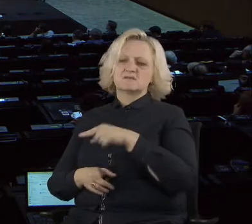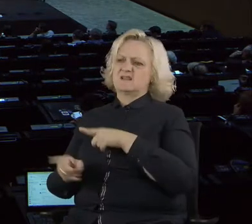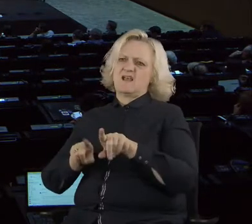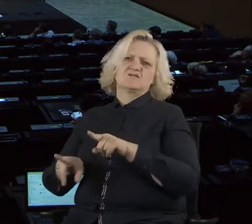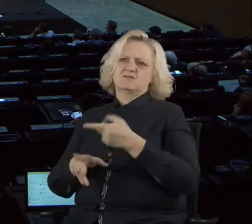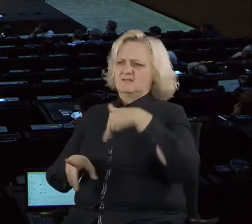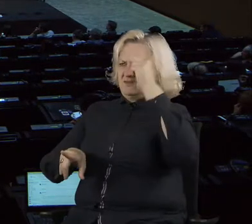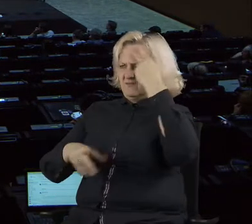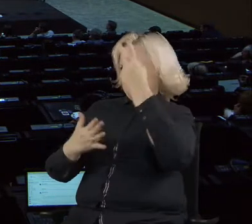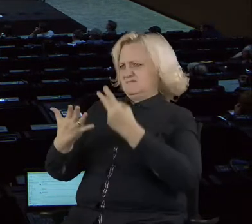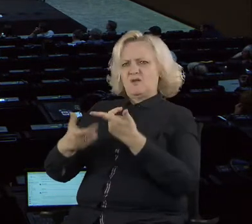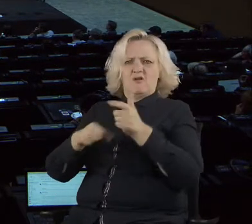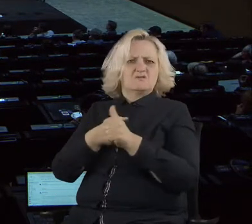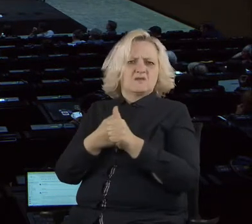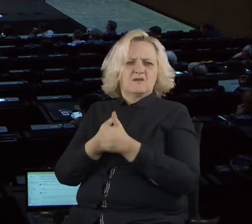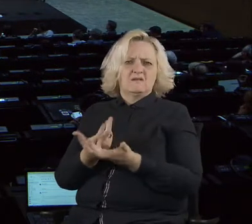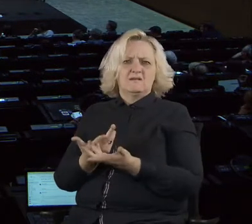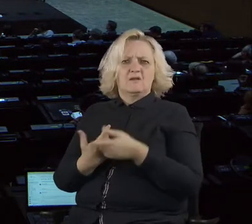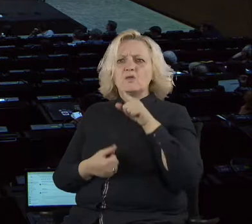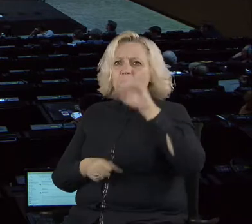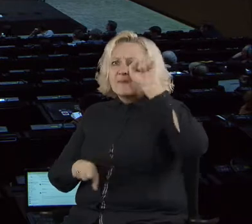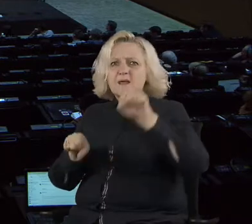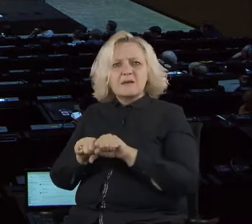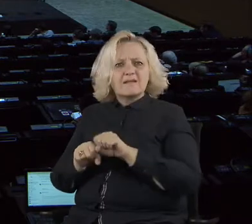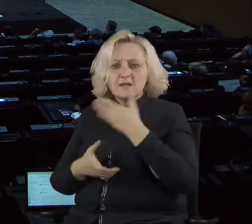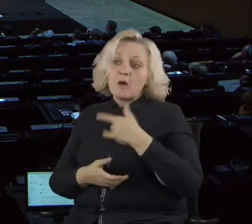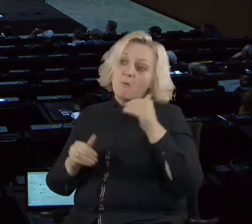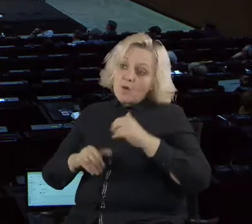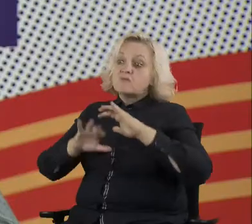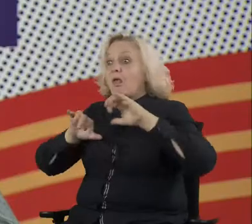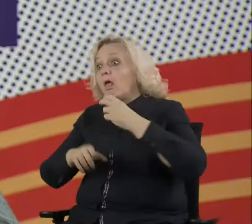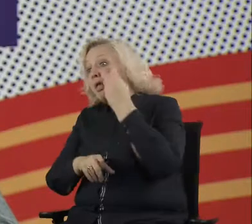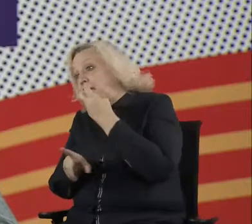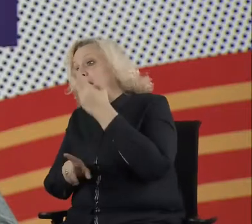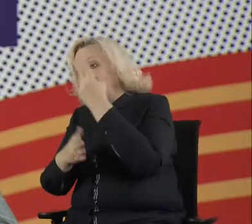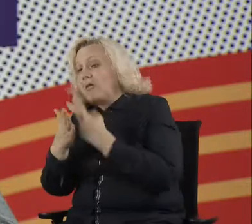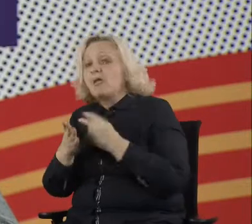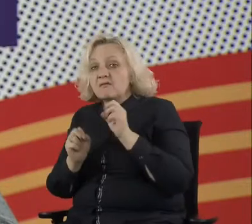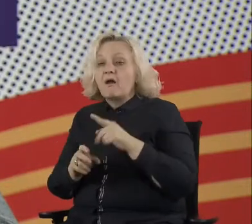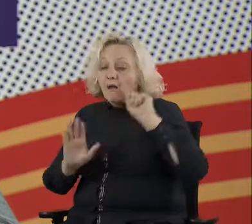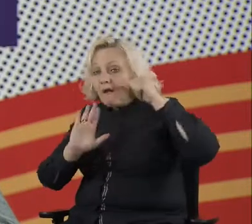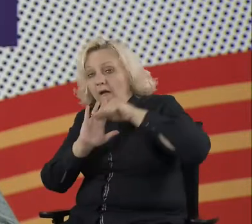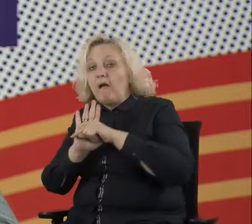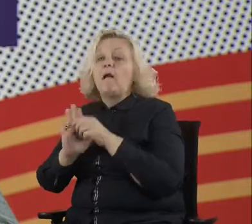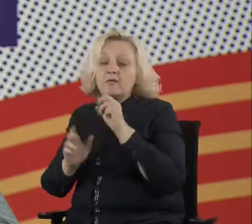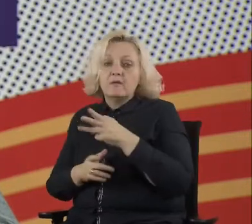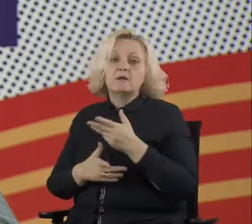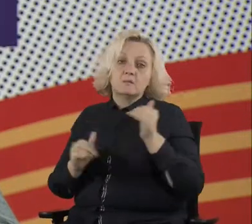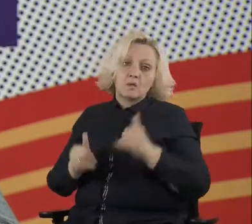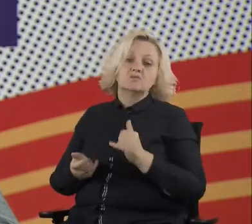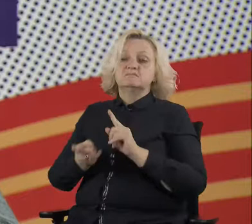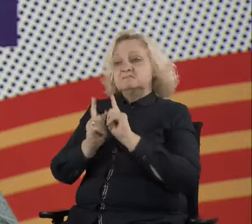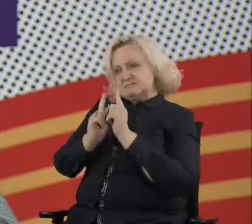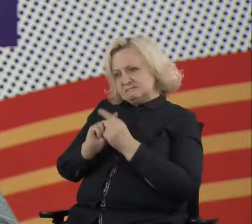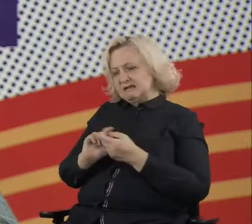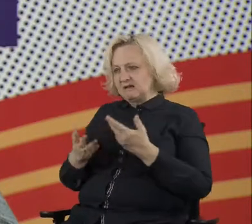Like it can be interesting. can be insightful. It can be even transformative, but something